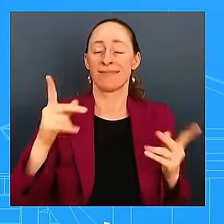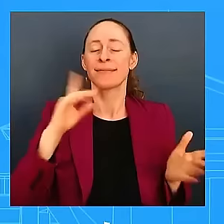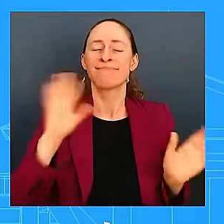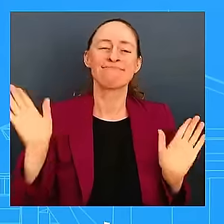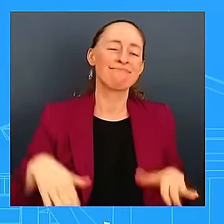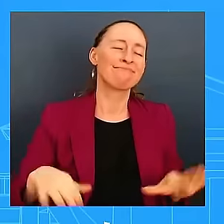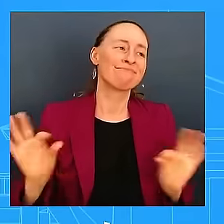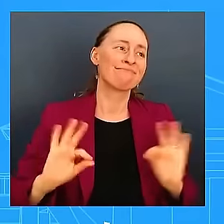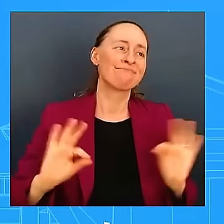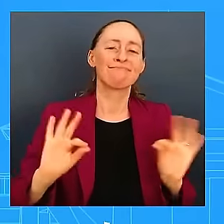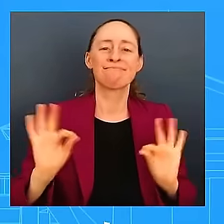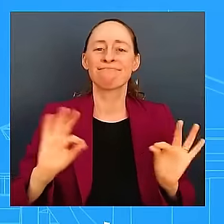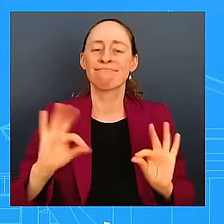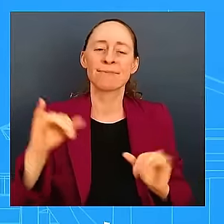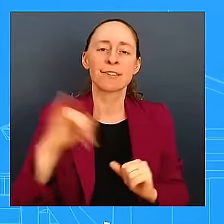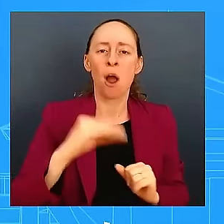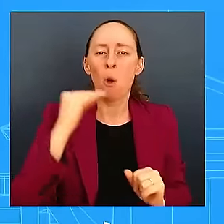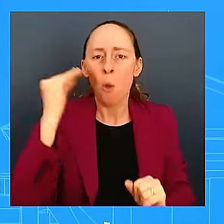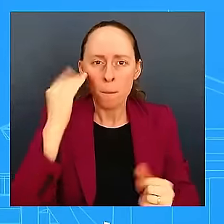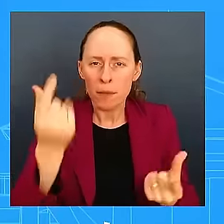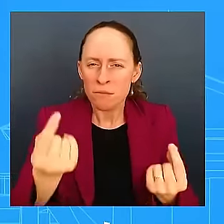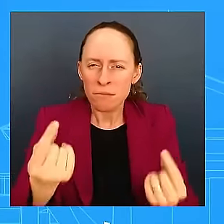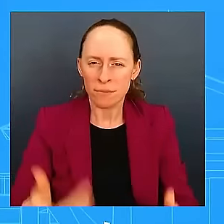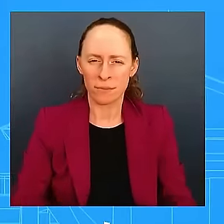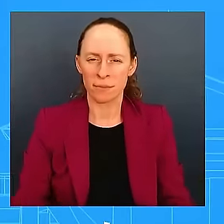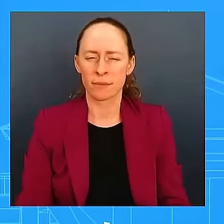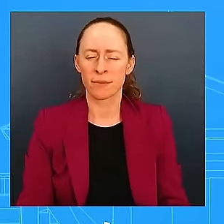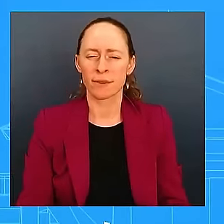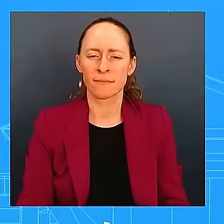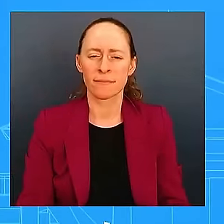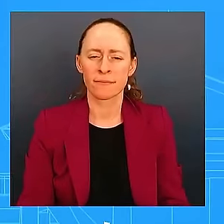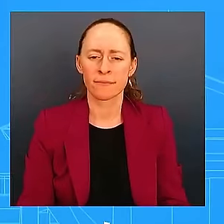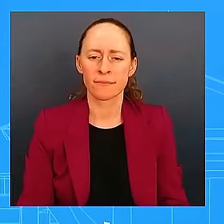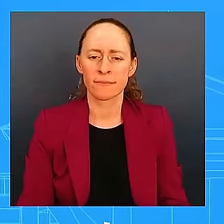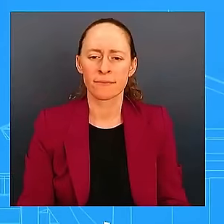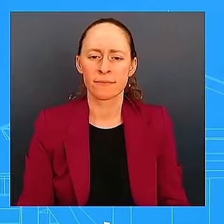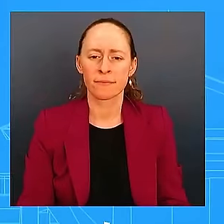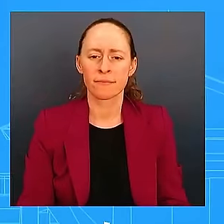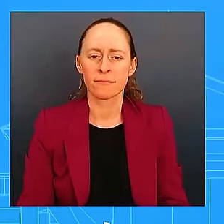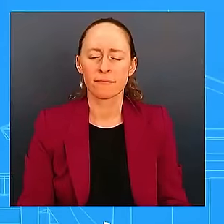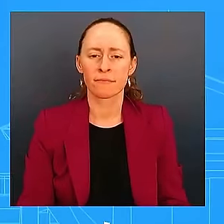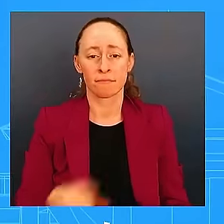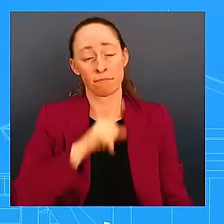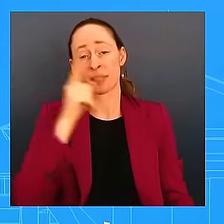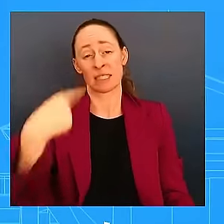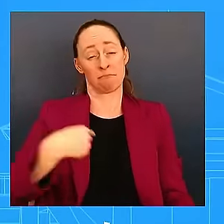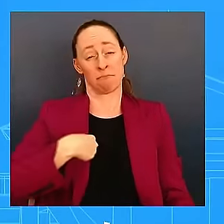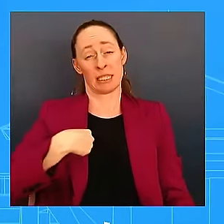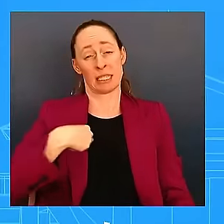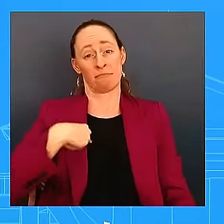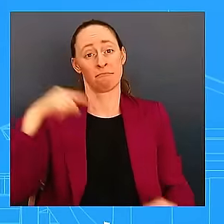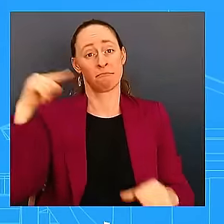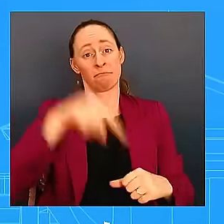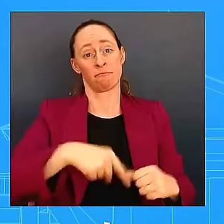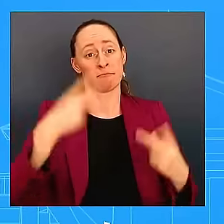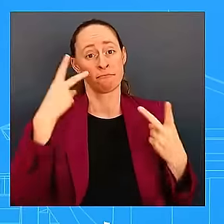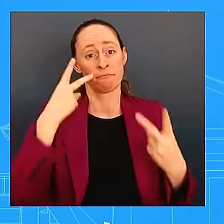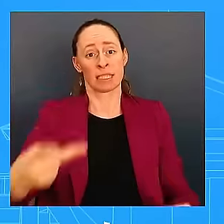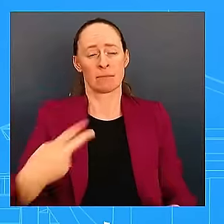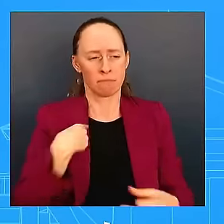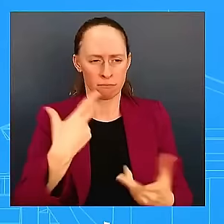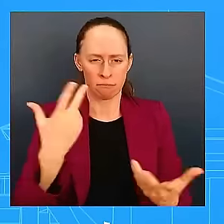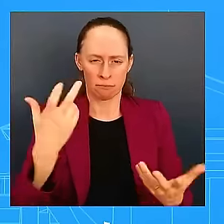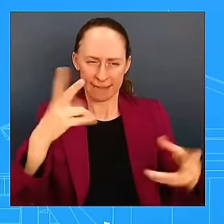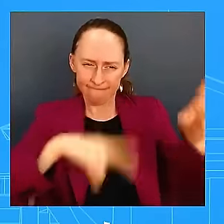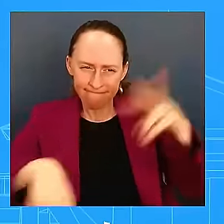Yeah. So the purpose of my visit is to assess the impacts, and I'll be briefing him on what those impacts are. I'll leave it to Corrine to talk with him about